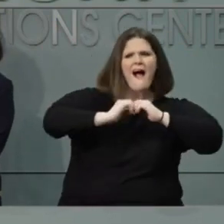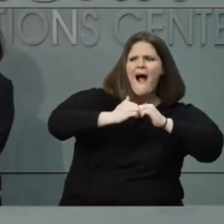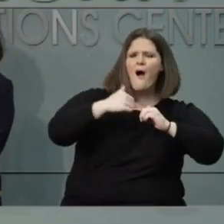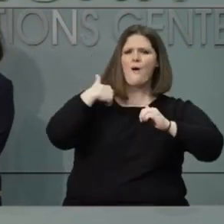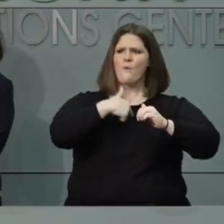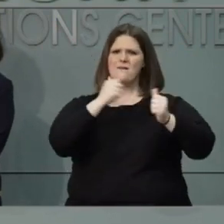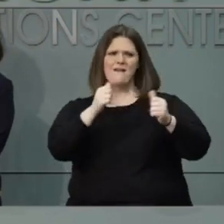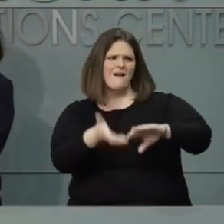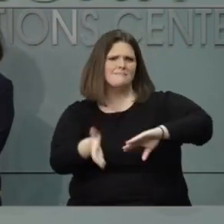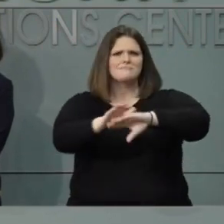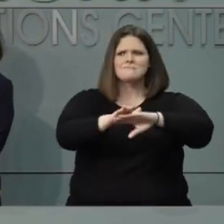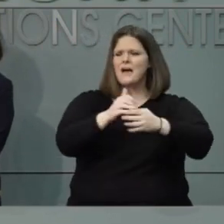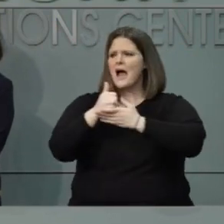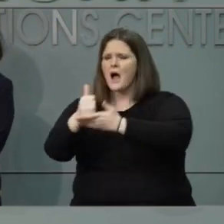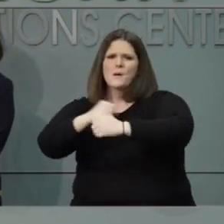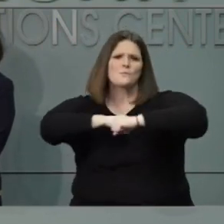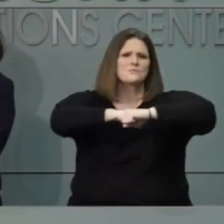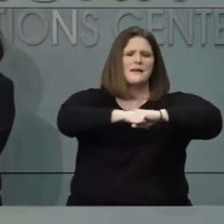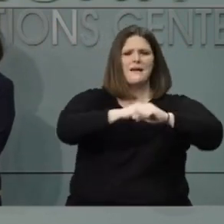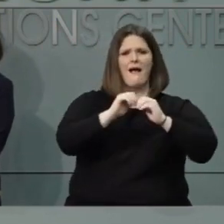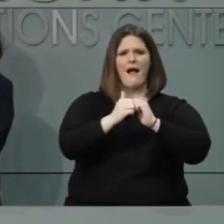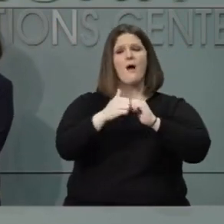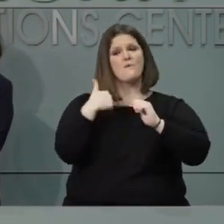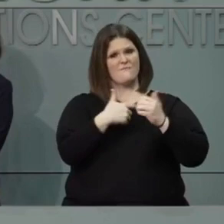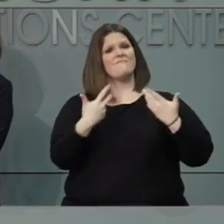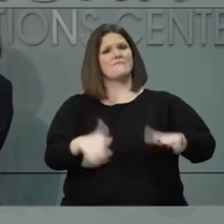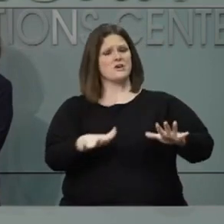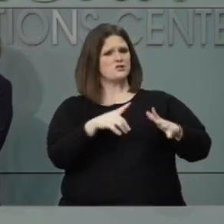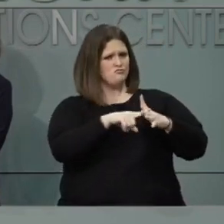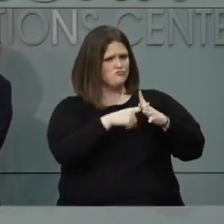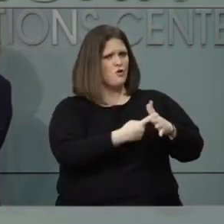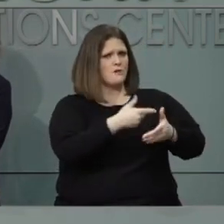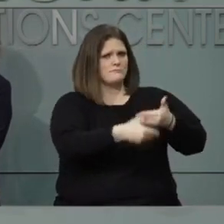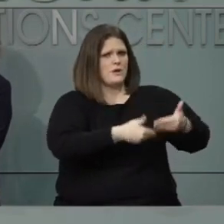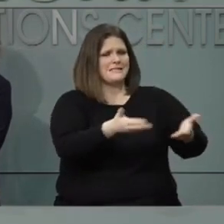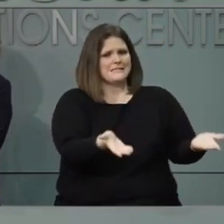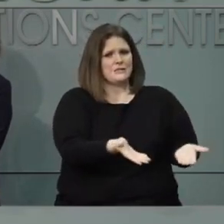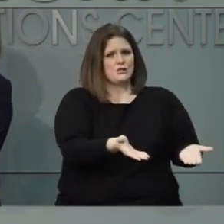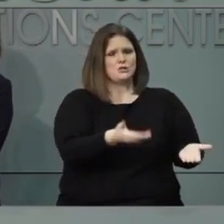federal relief soon. And I'll let Dr. Cohen handle the other part of the question.